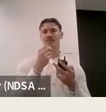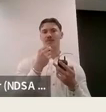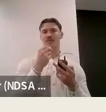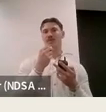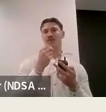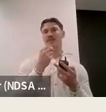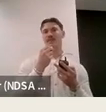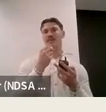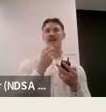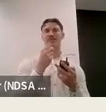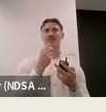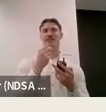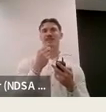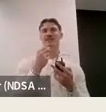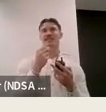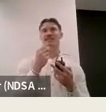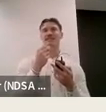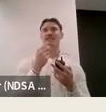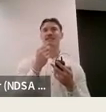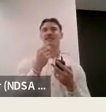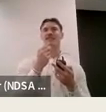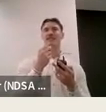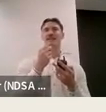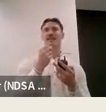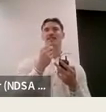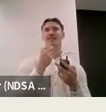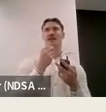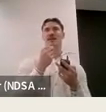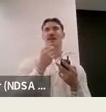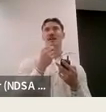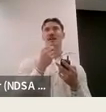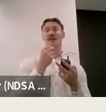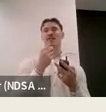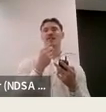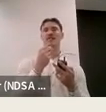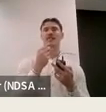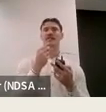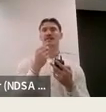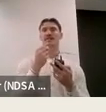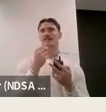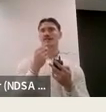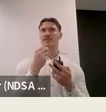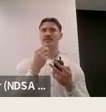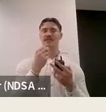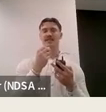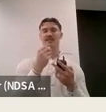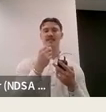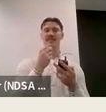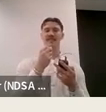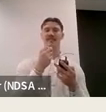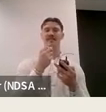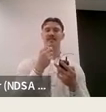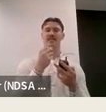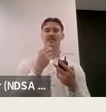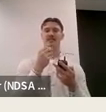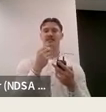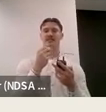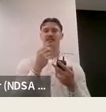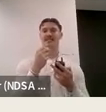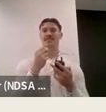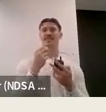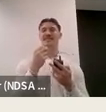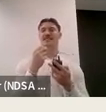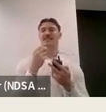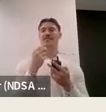So on voice, nothing about us without us. the disability rights mantra from the disability rights movements in the 1980s.